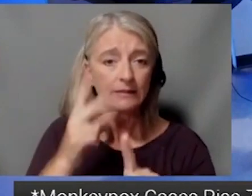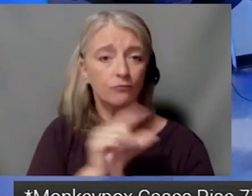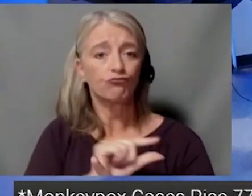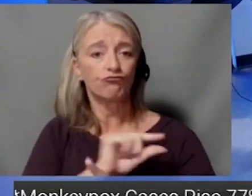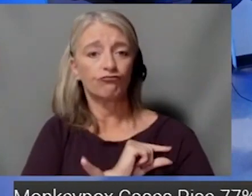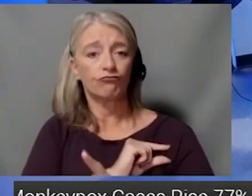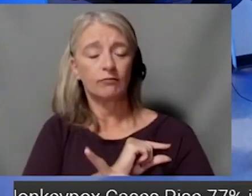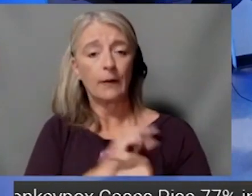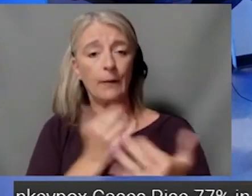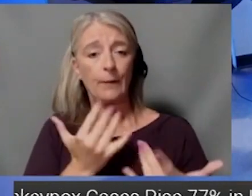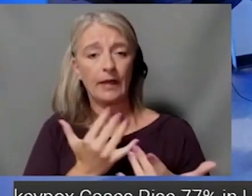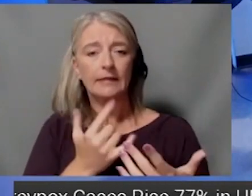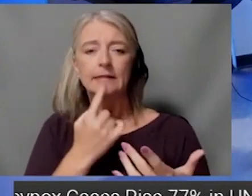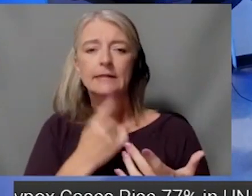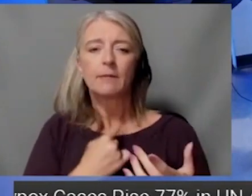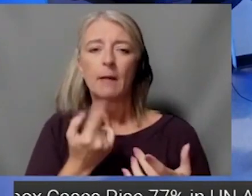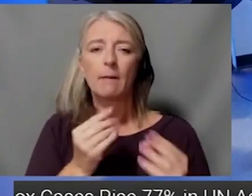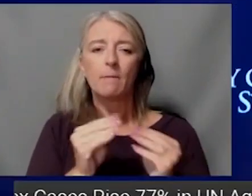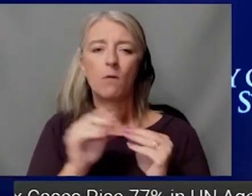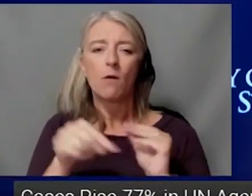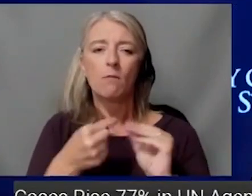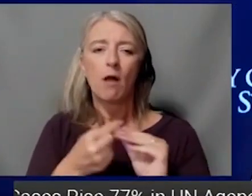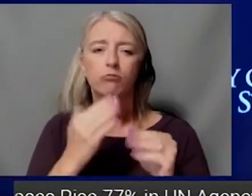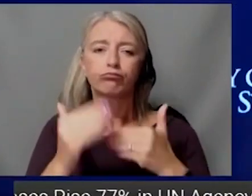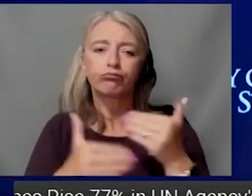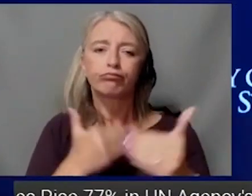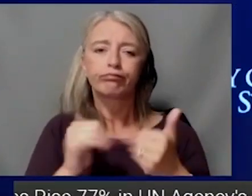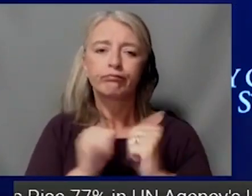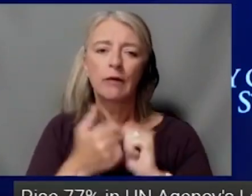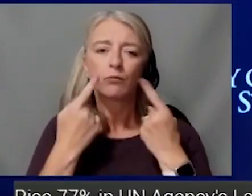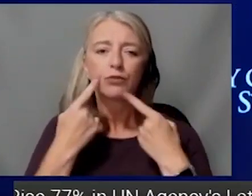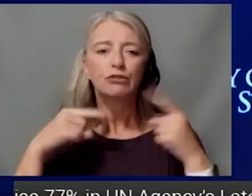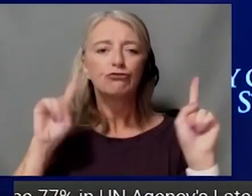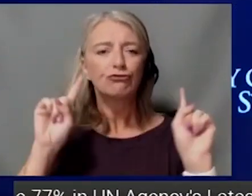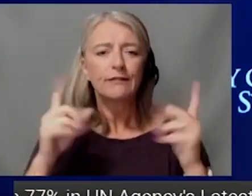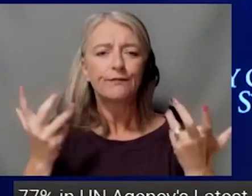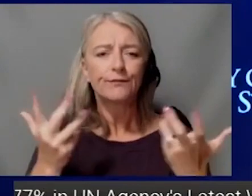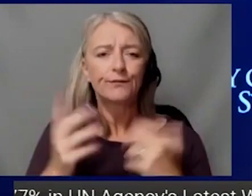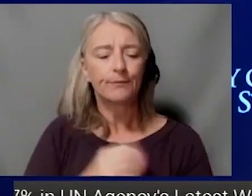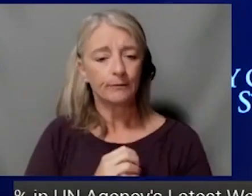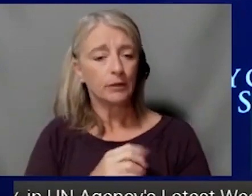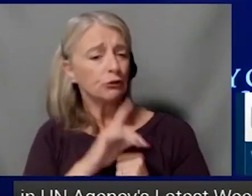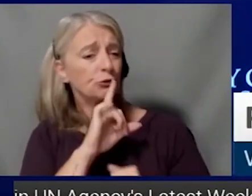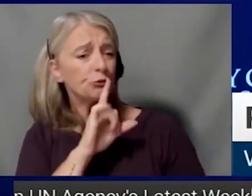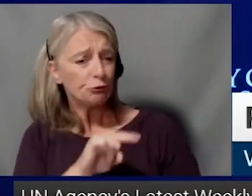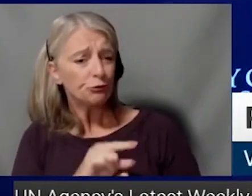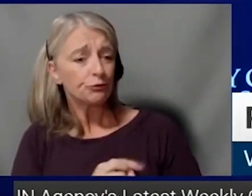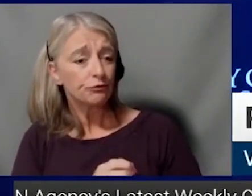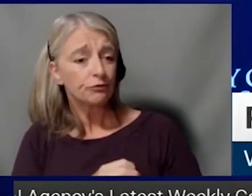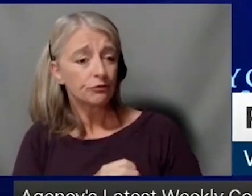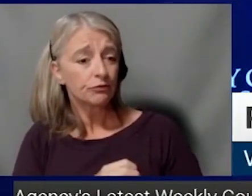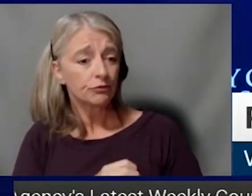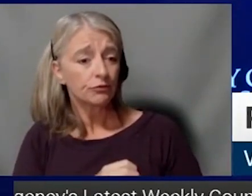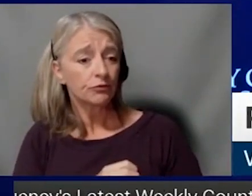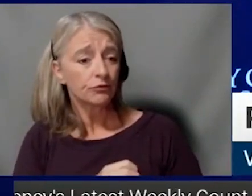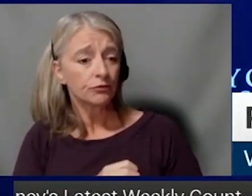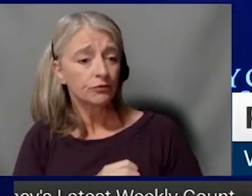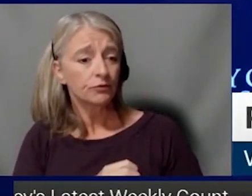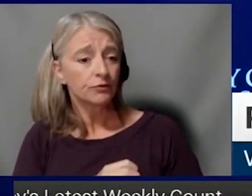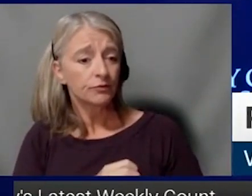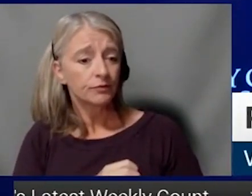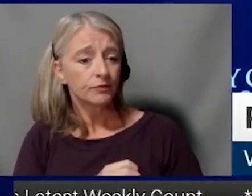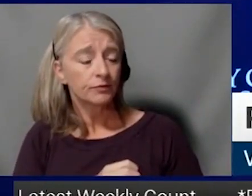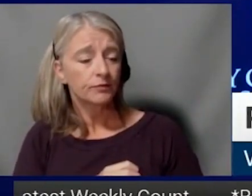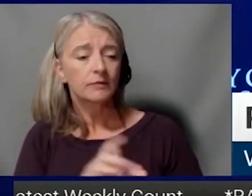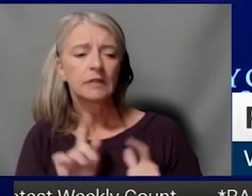process on how we achieve this. Sure. You know, this, this took an enormous coming together from